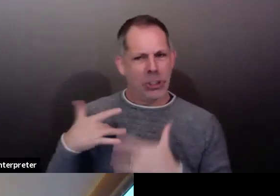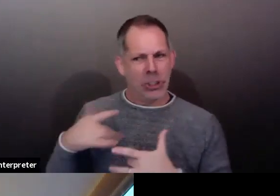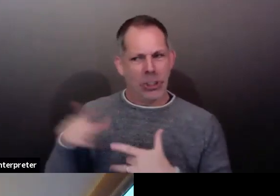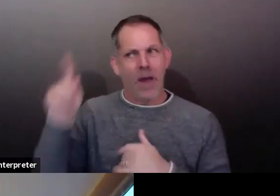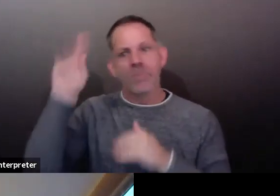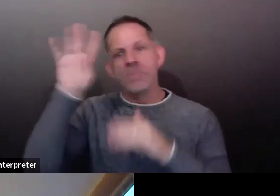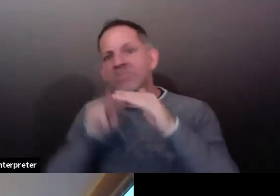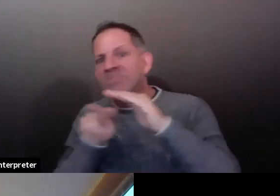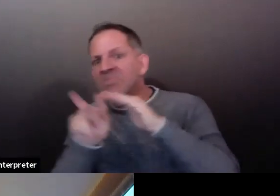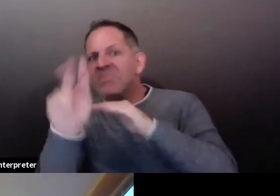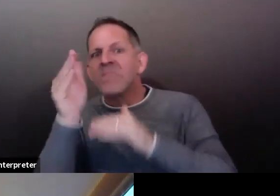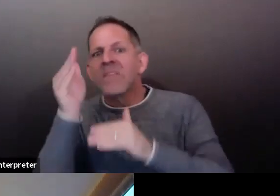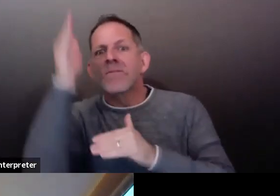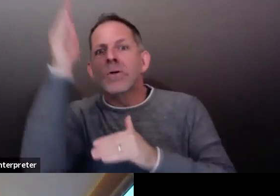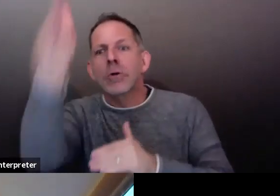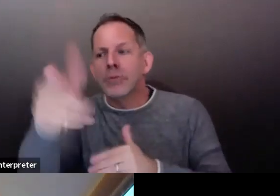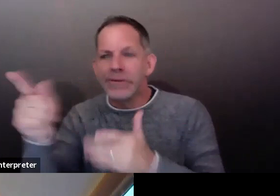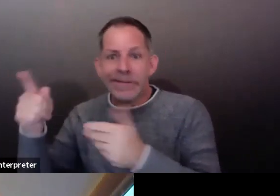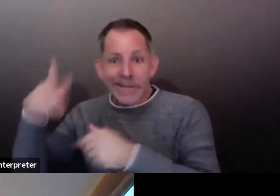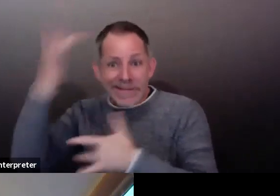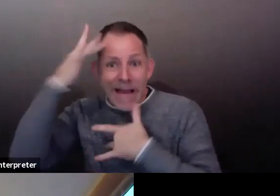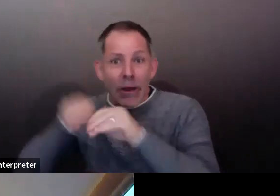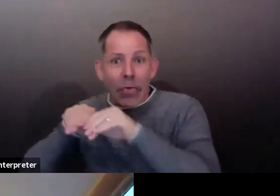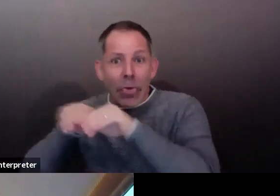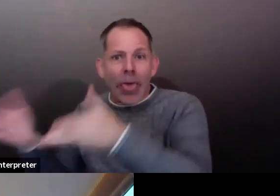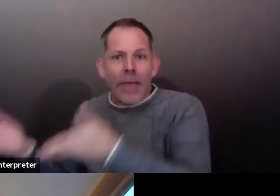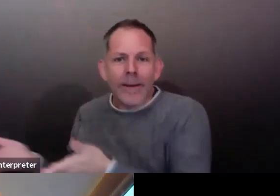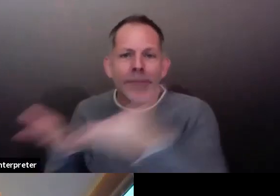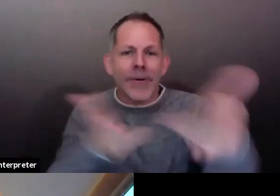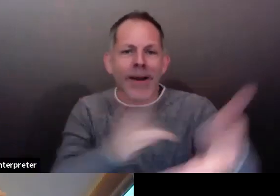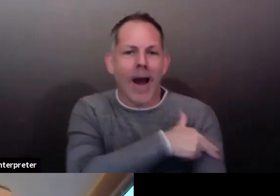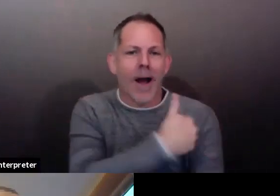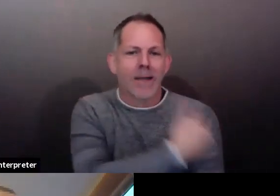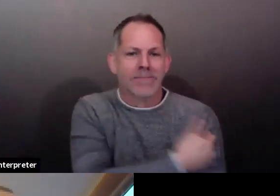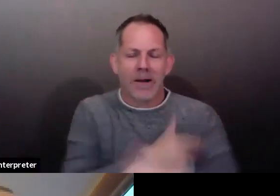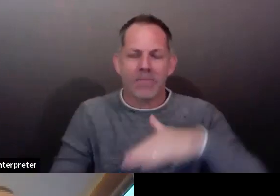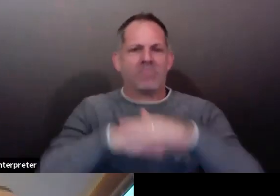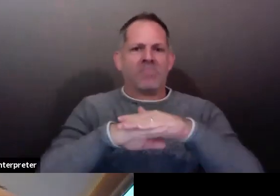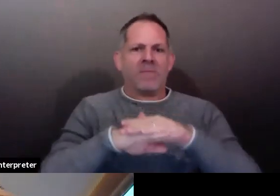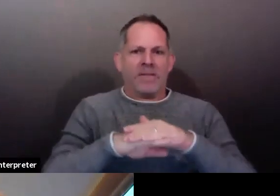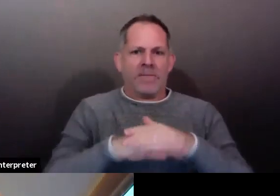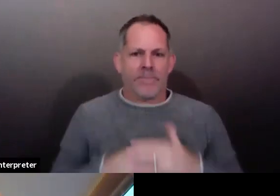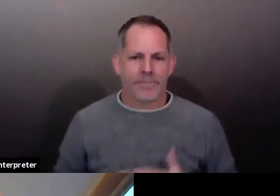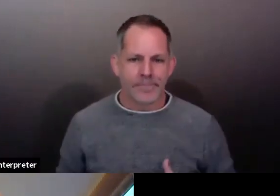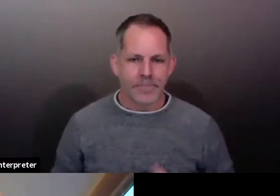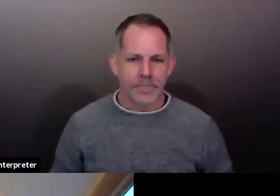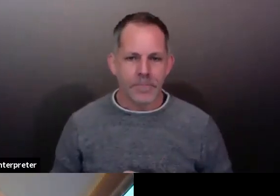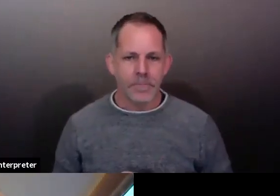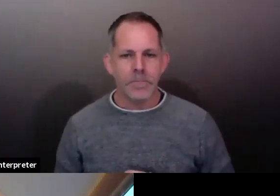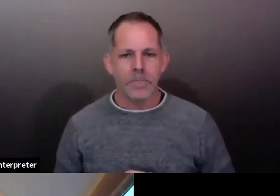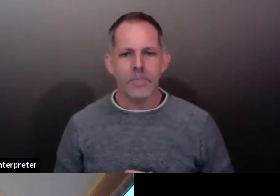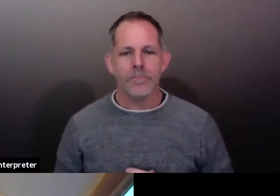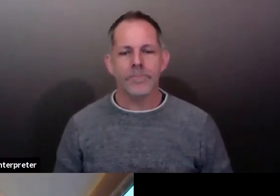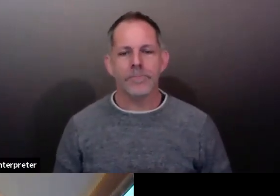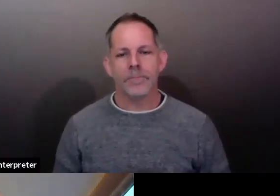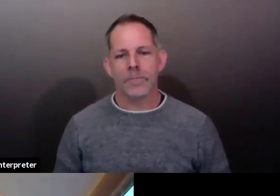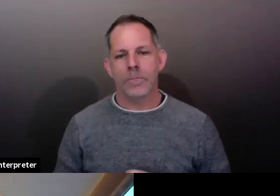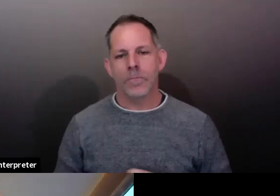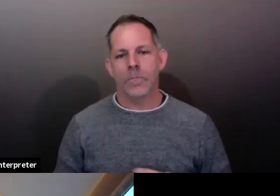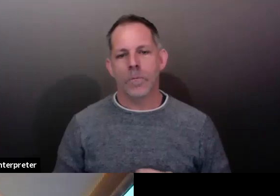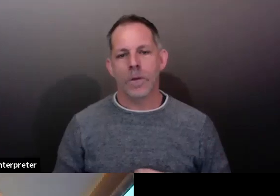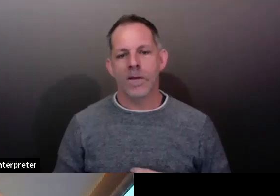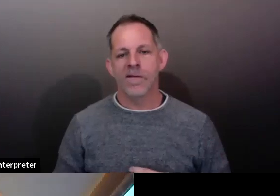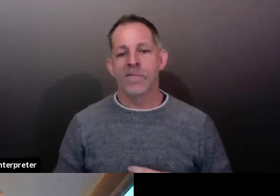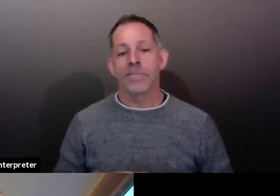curve down or if things take off through the older population, either in the community or in long-term care facilities.